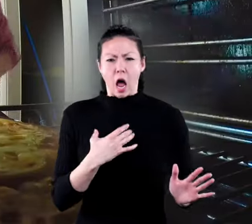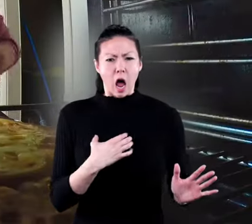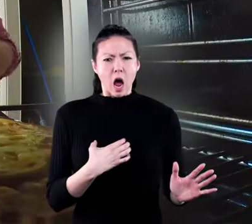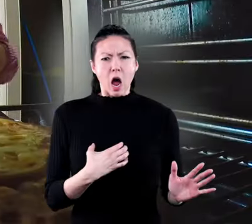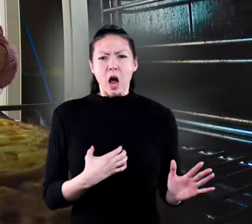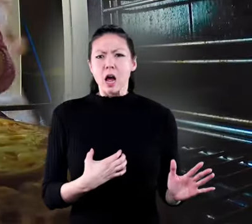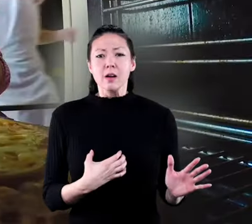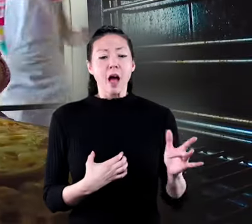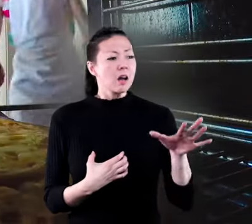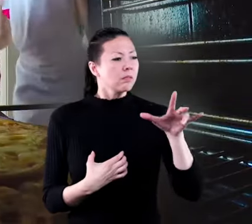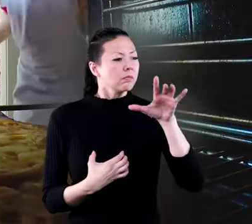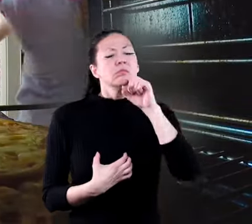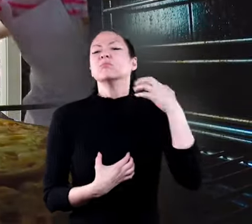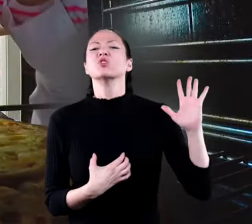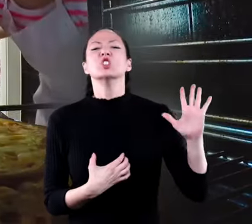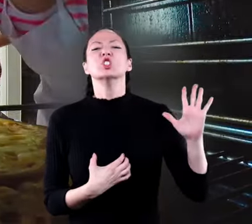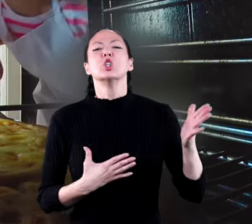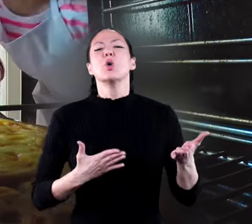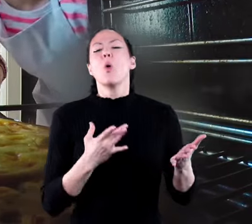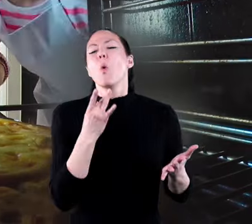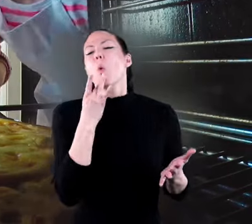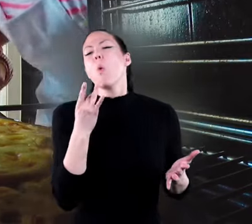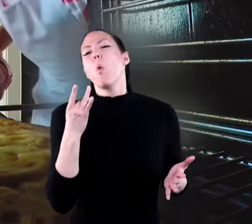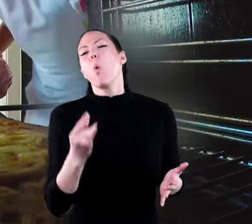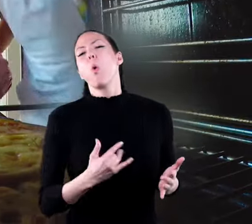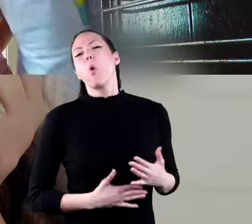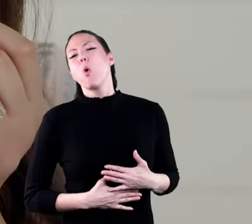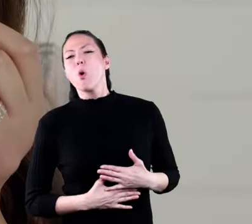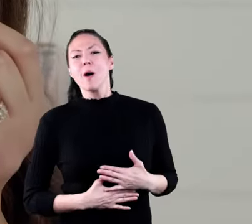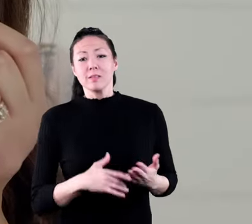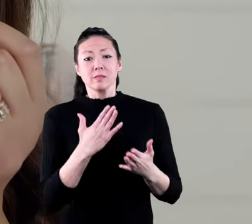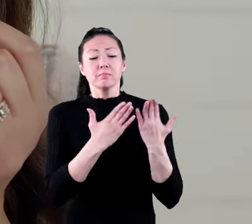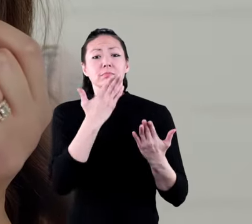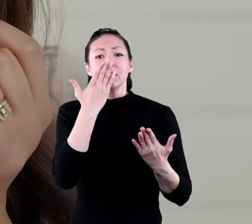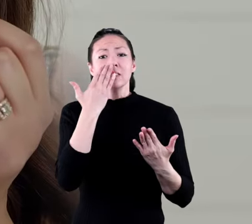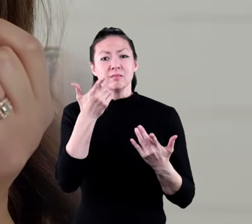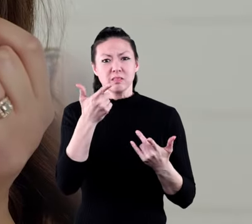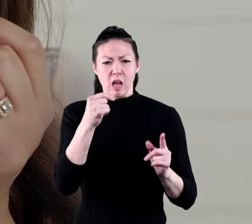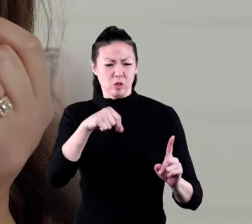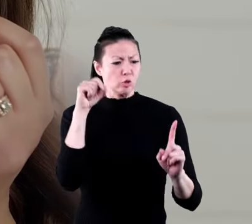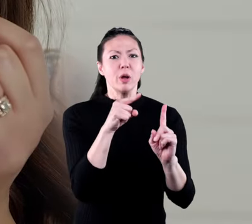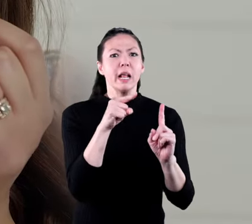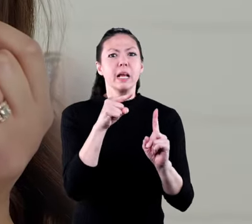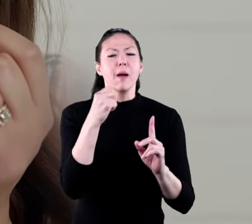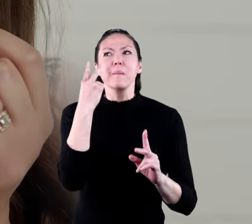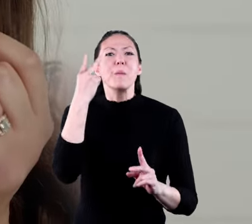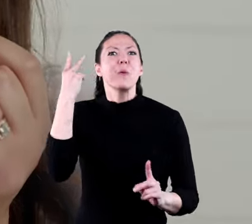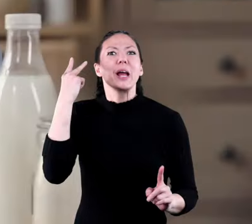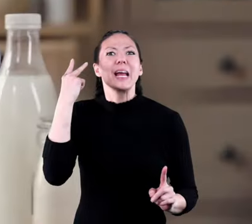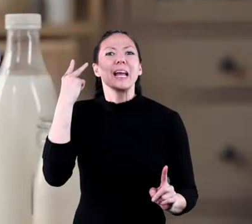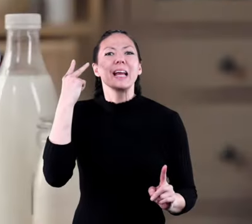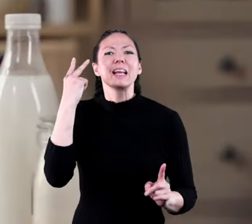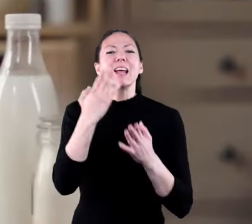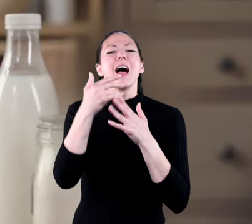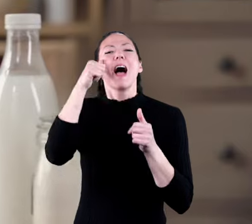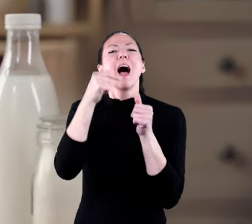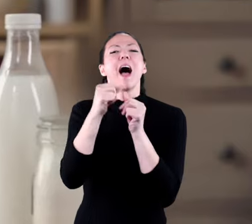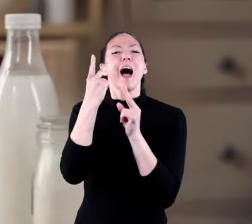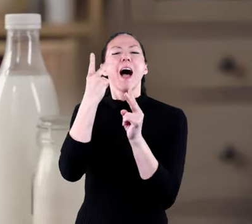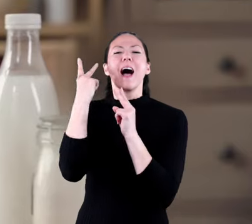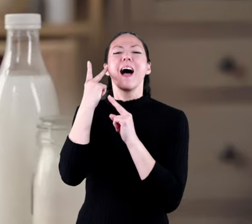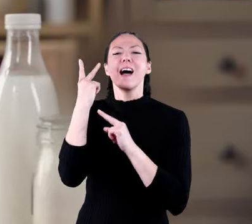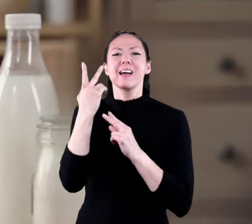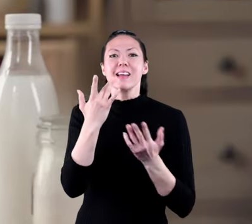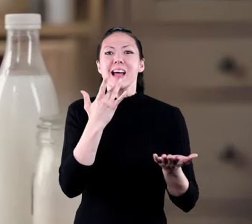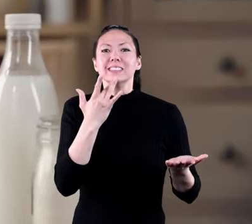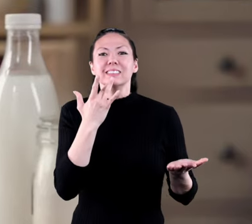can suddenly feel hungry when we smell something yummy cooking some smells can even trigger memories our sense of smell